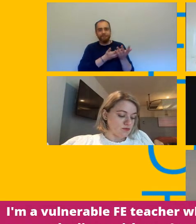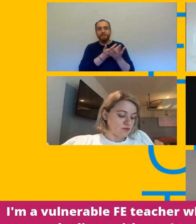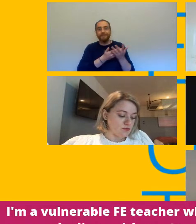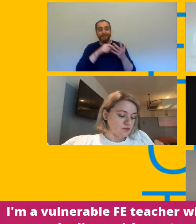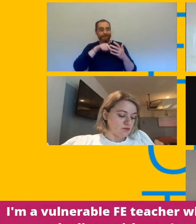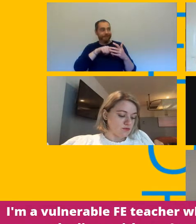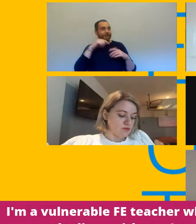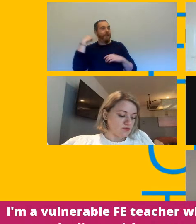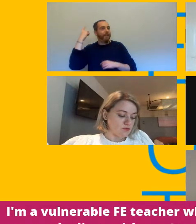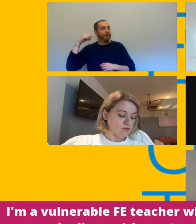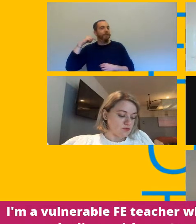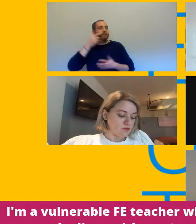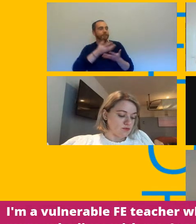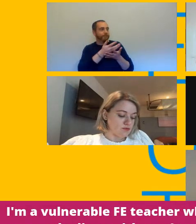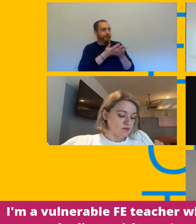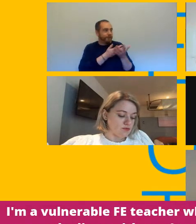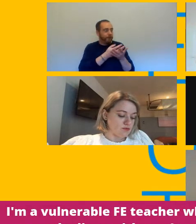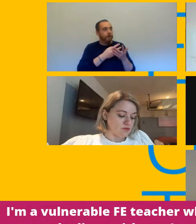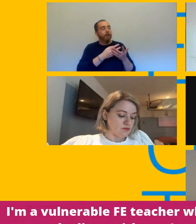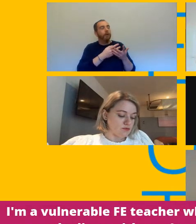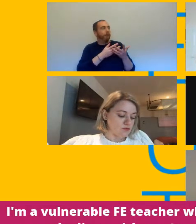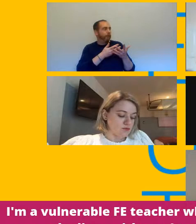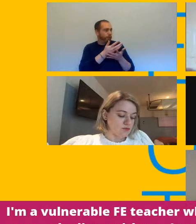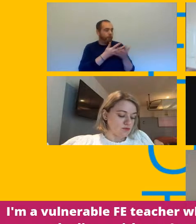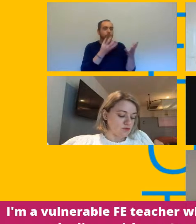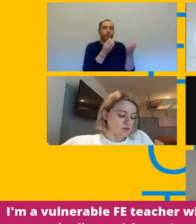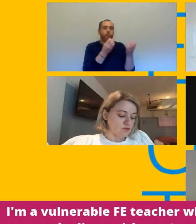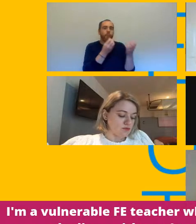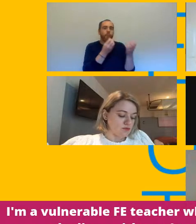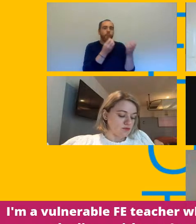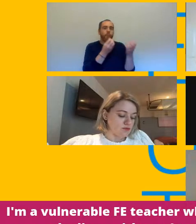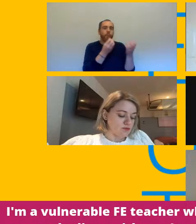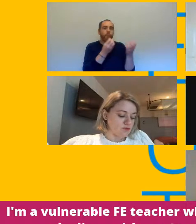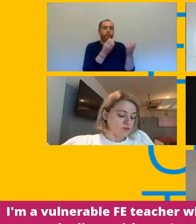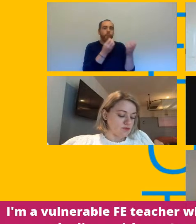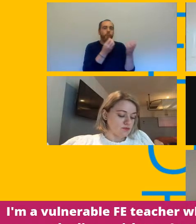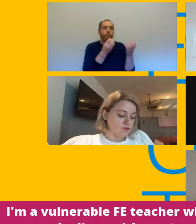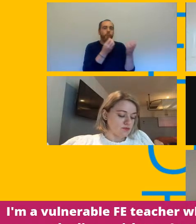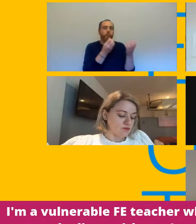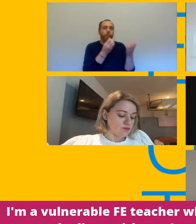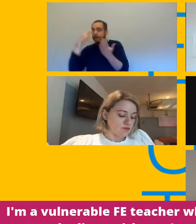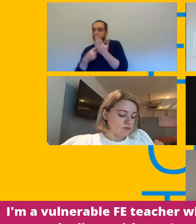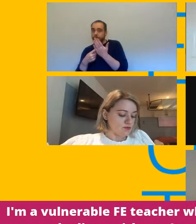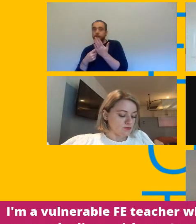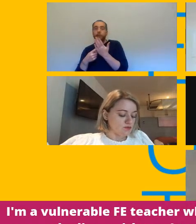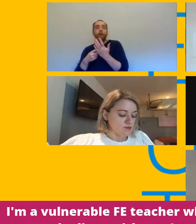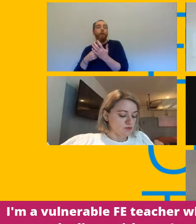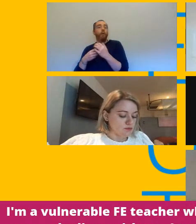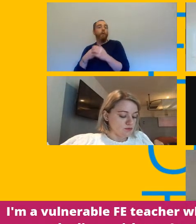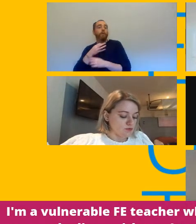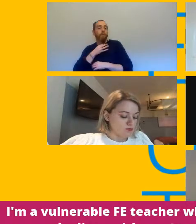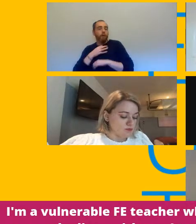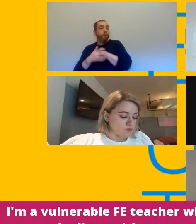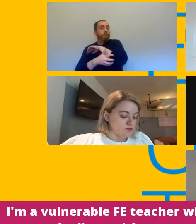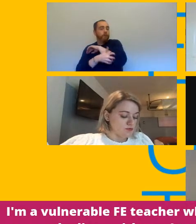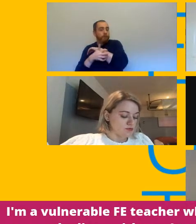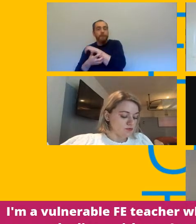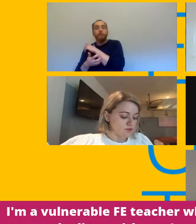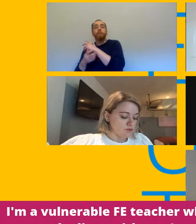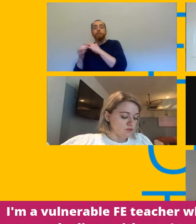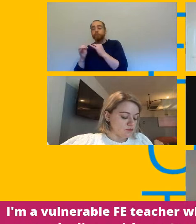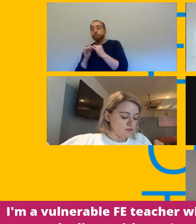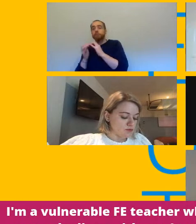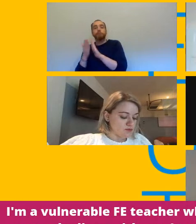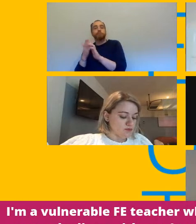going beyond the government um uh categories of who is vulnerable and extremely clinically vulnerable on the one